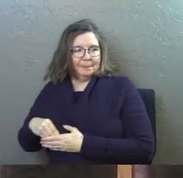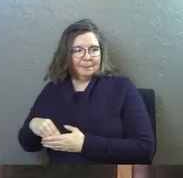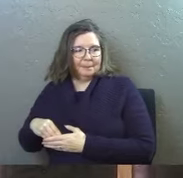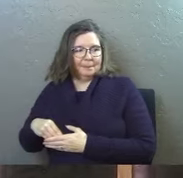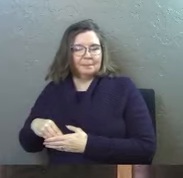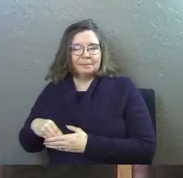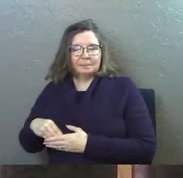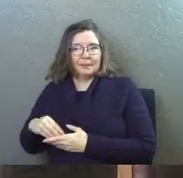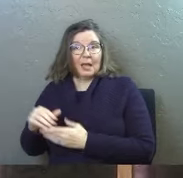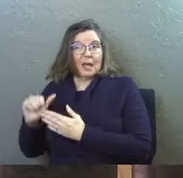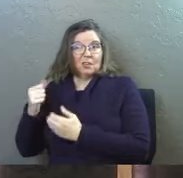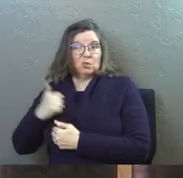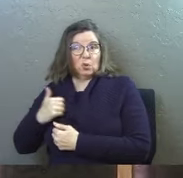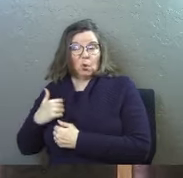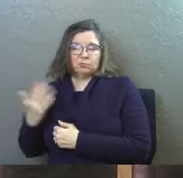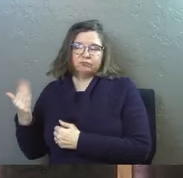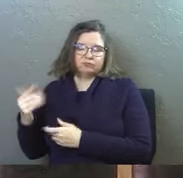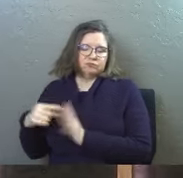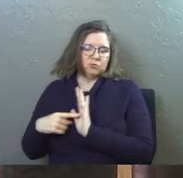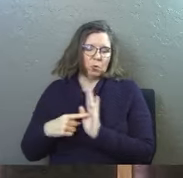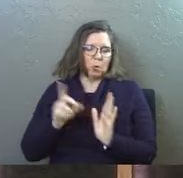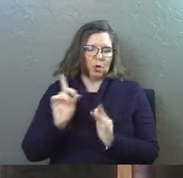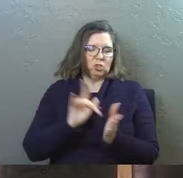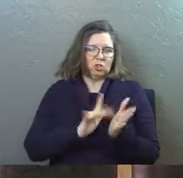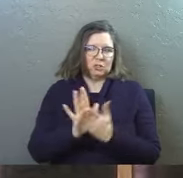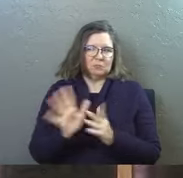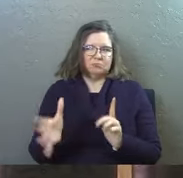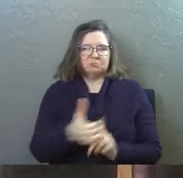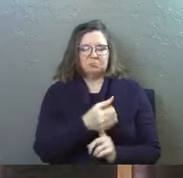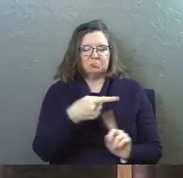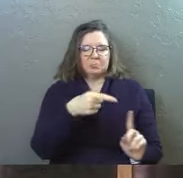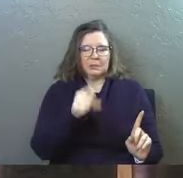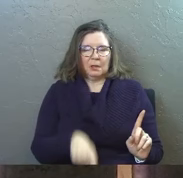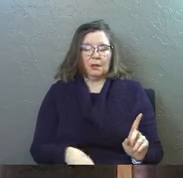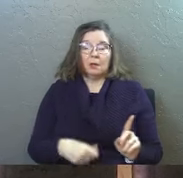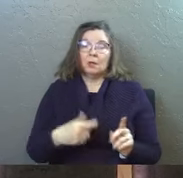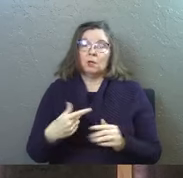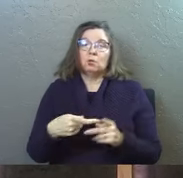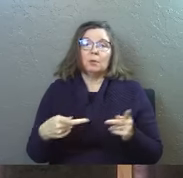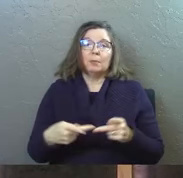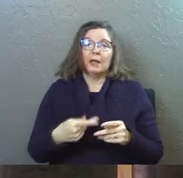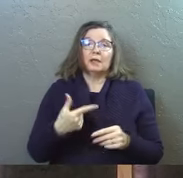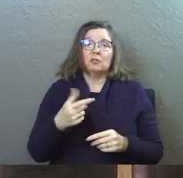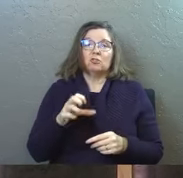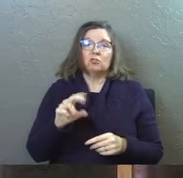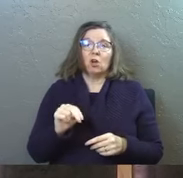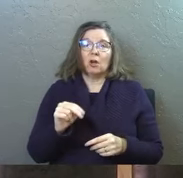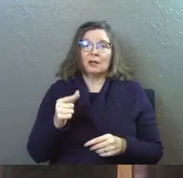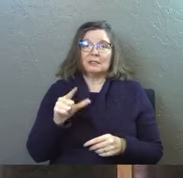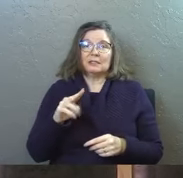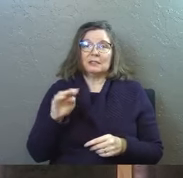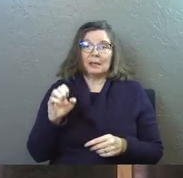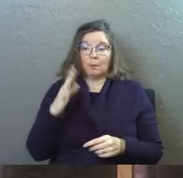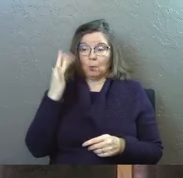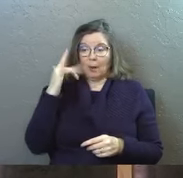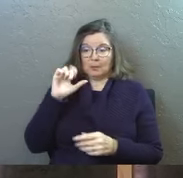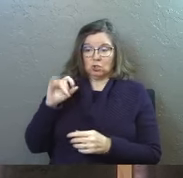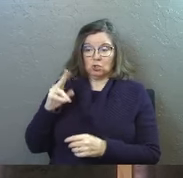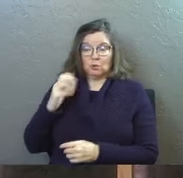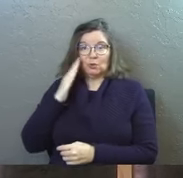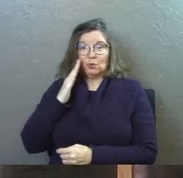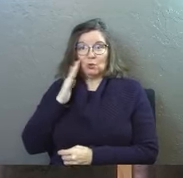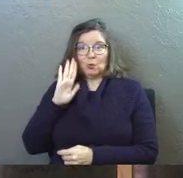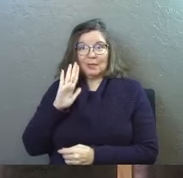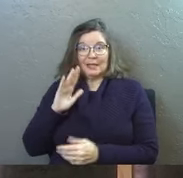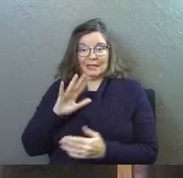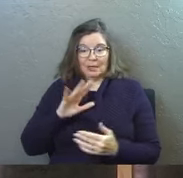lead some soldiers to Jesus in a place called the Garden of Gethsemane because Judas had such inner knowledge of